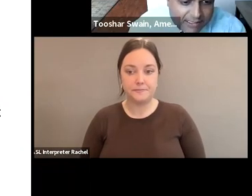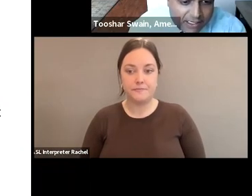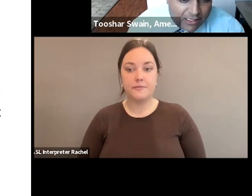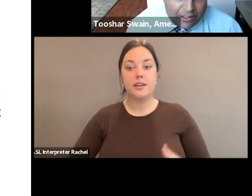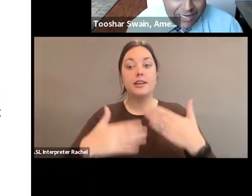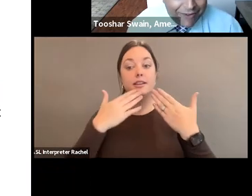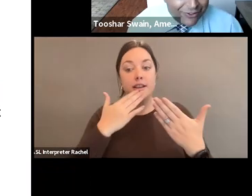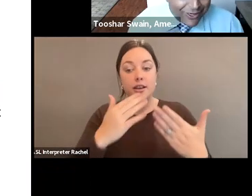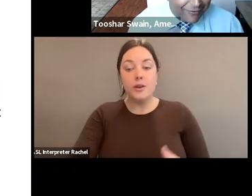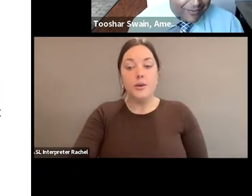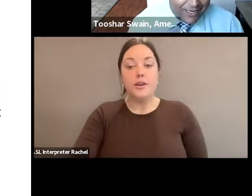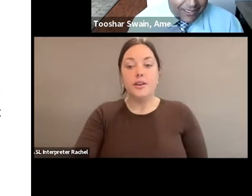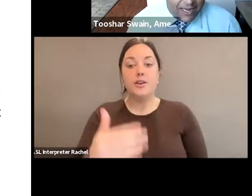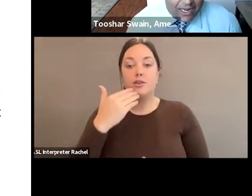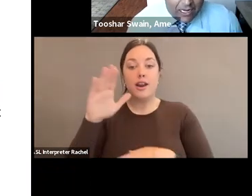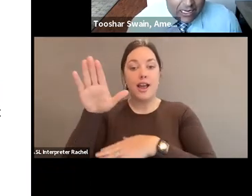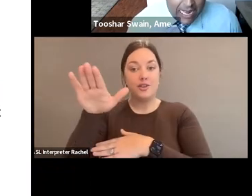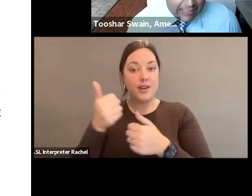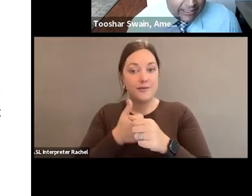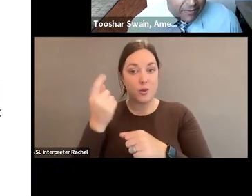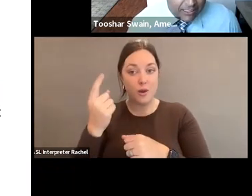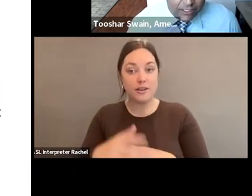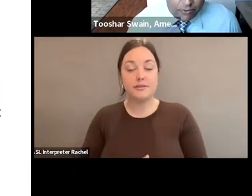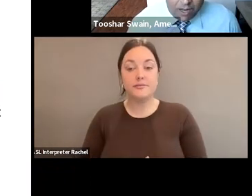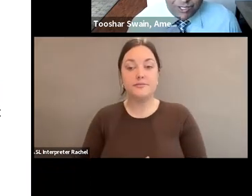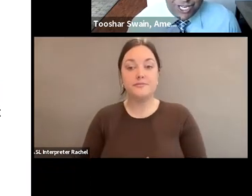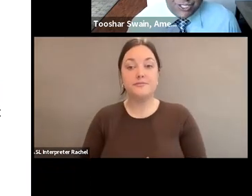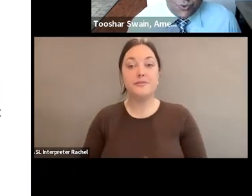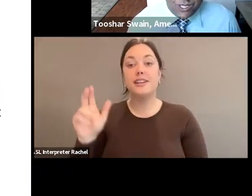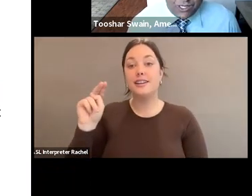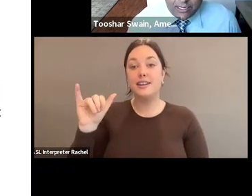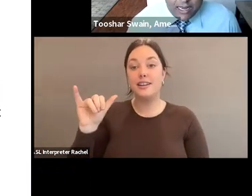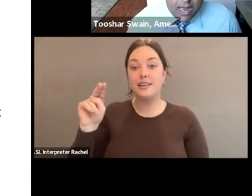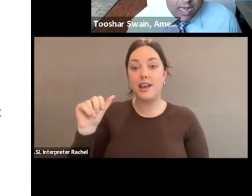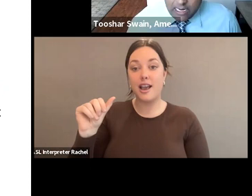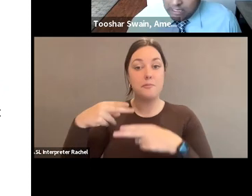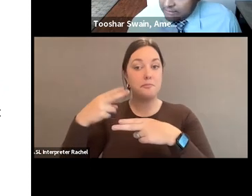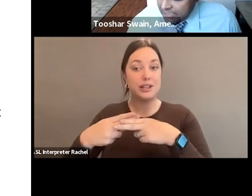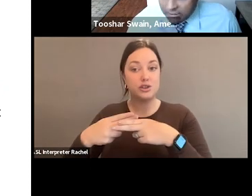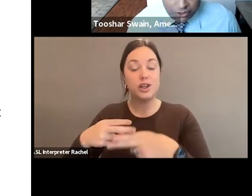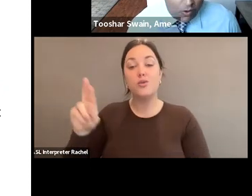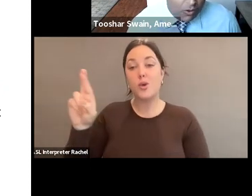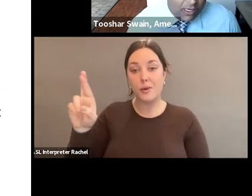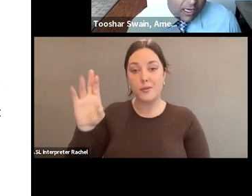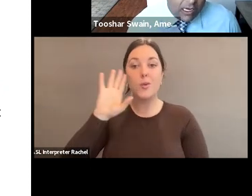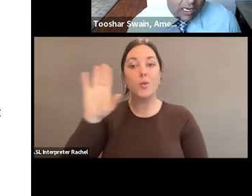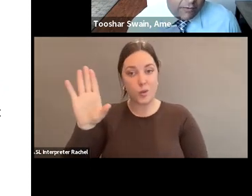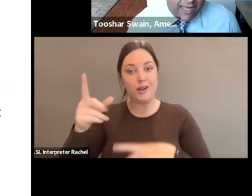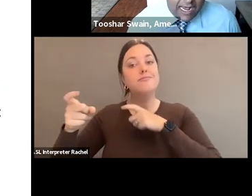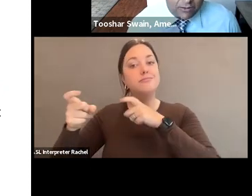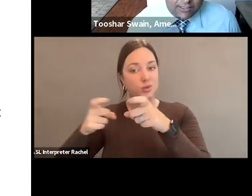and good afternoon, everybody. As Nina mentioned, Republicans will take control